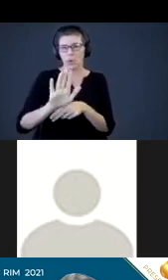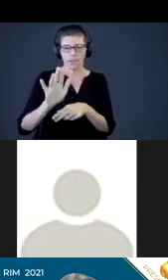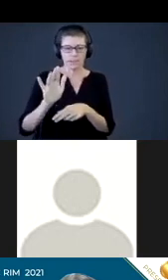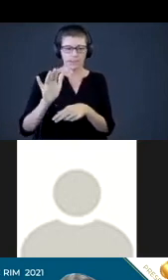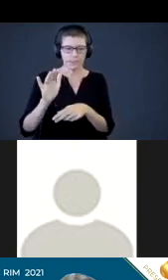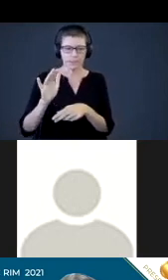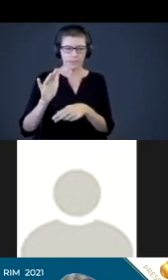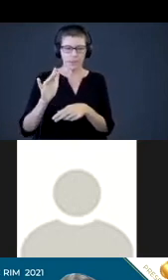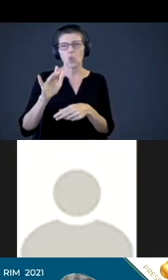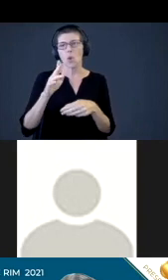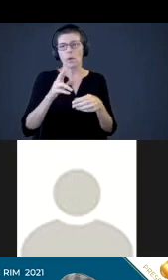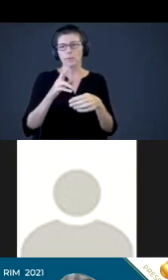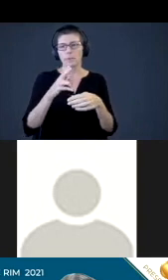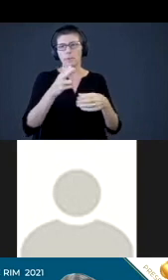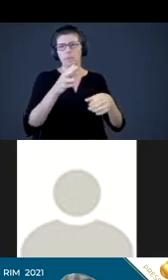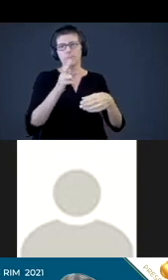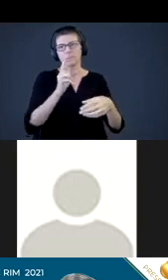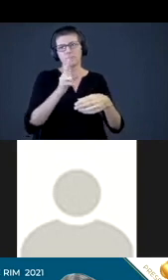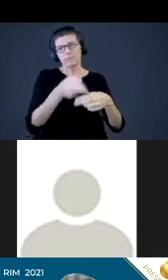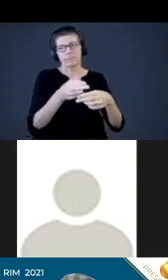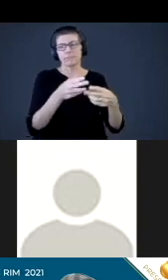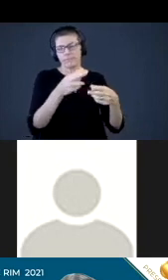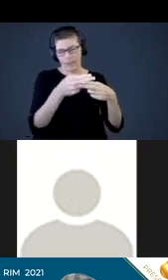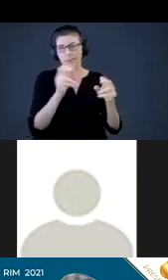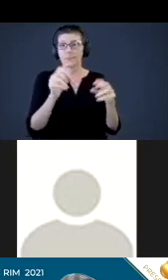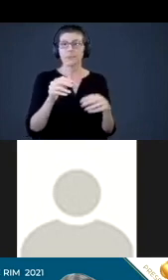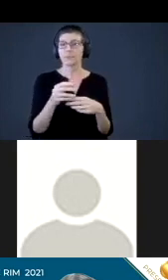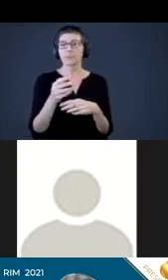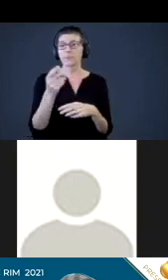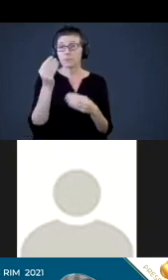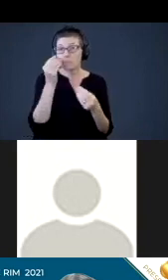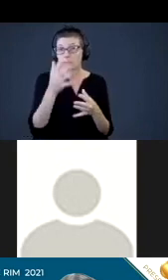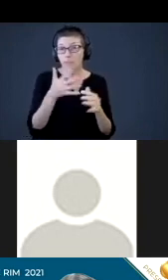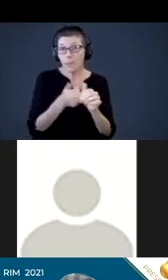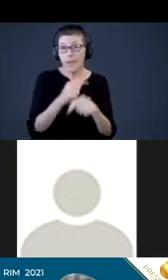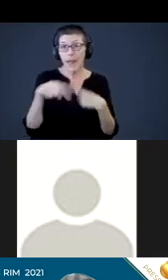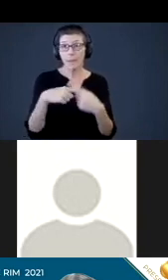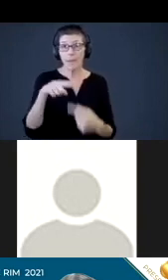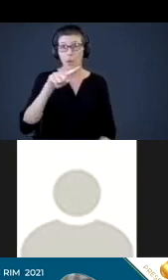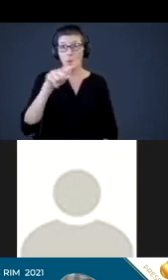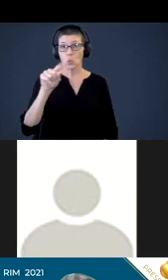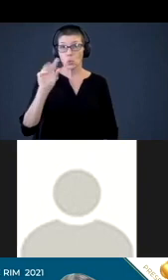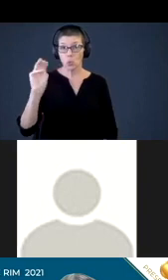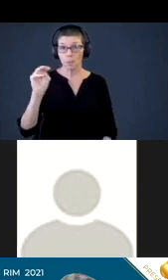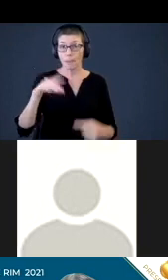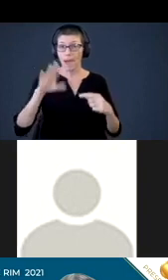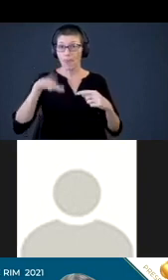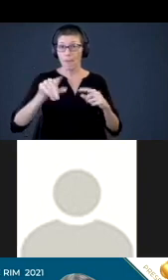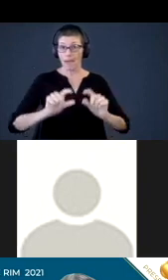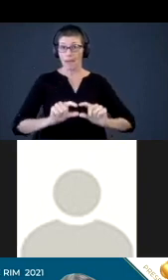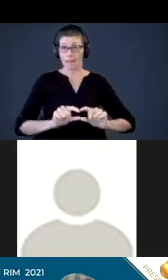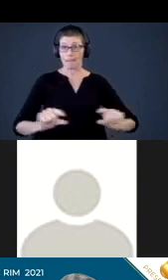your participation in that way. Just a little quick update about Zoom. At the bottom you have